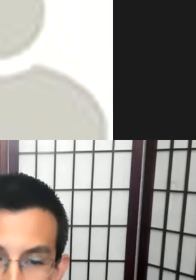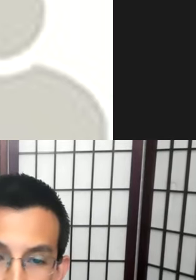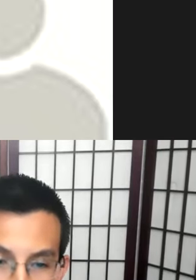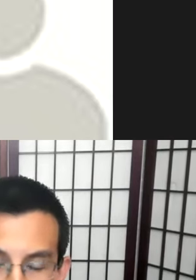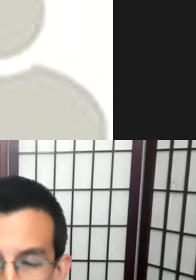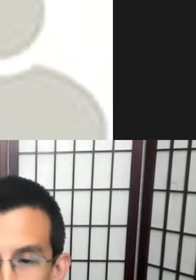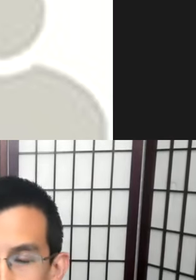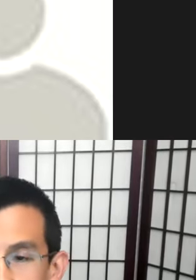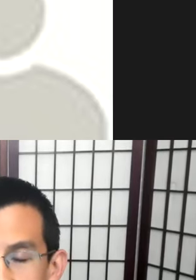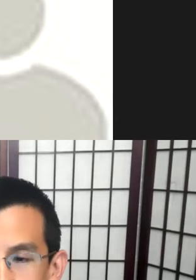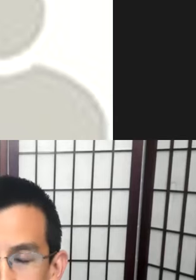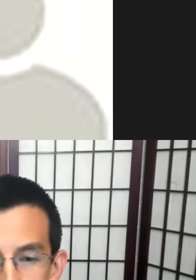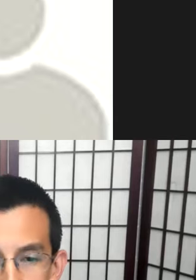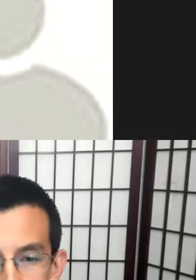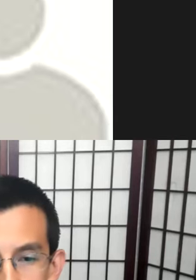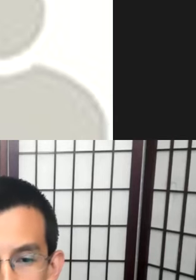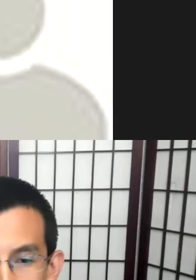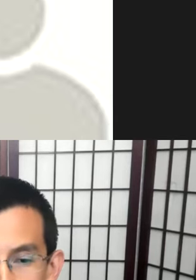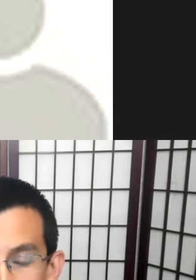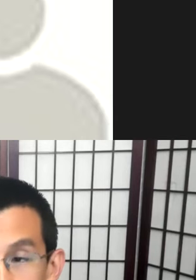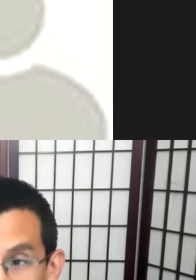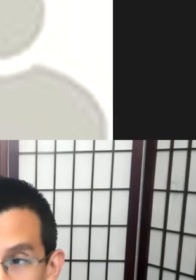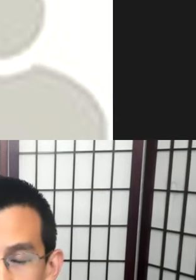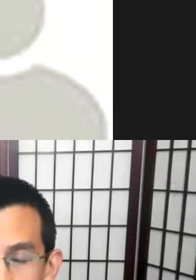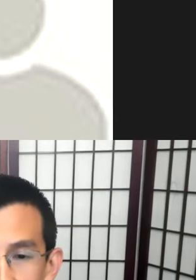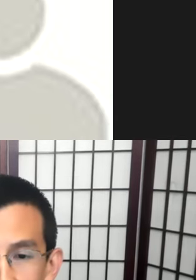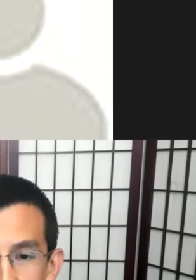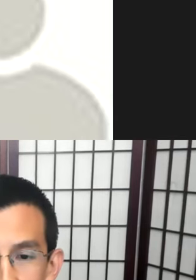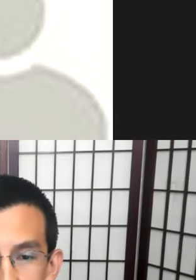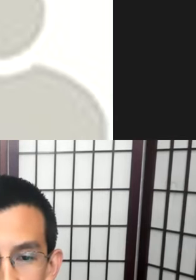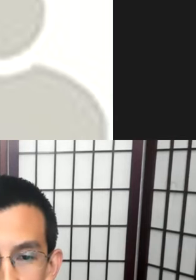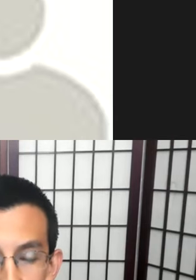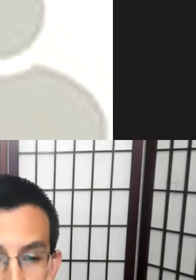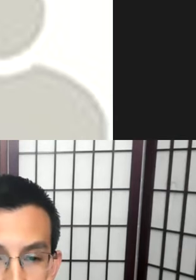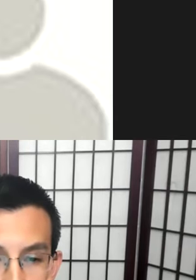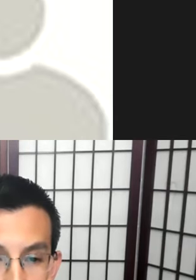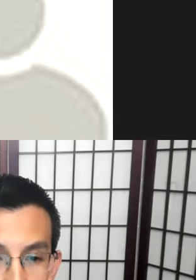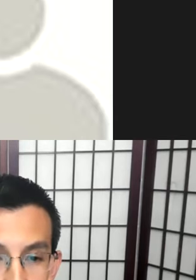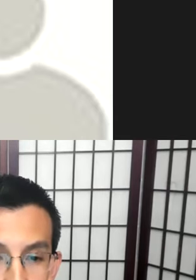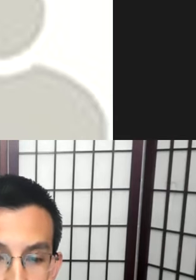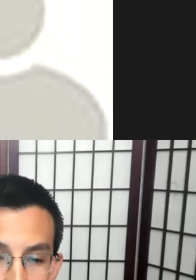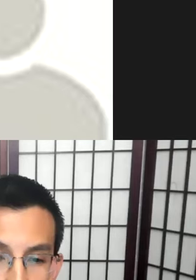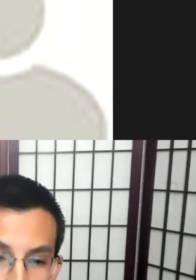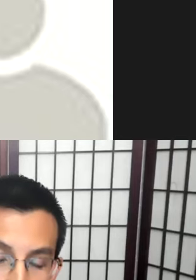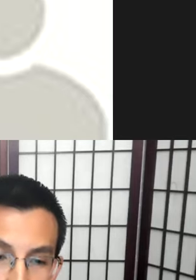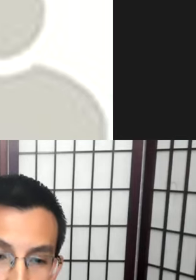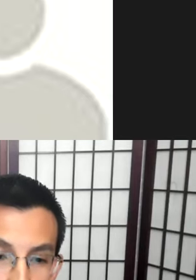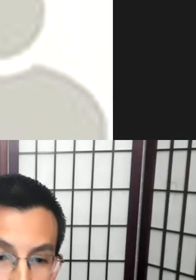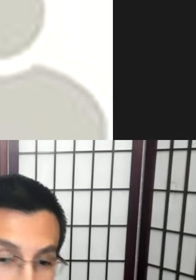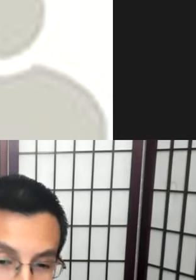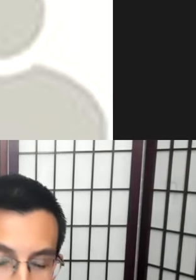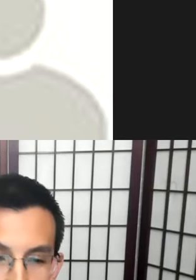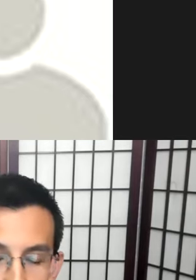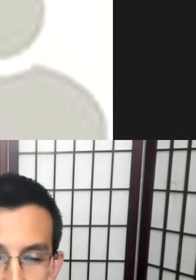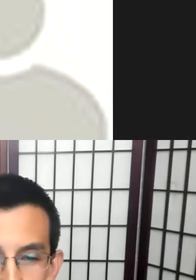know, sort of legal documents of various kinds that affirm the sort of linguistic sovereignty of the